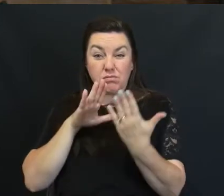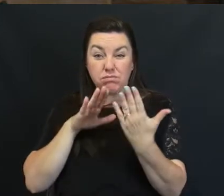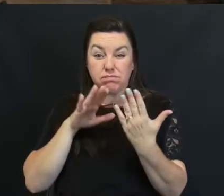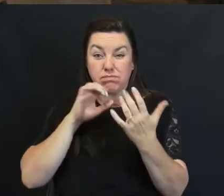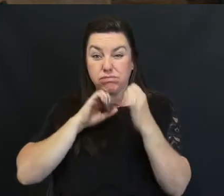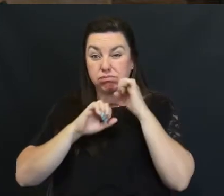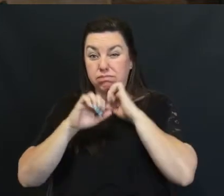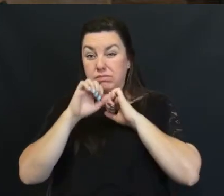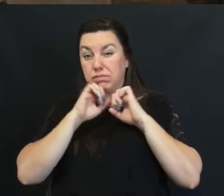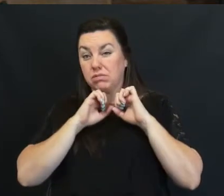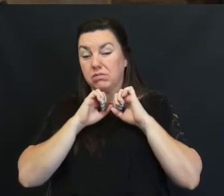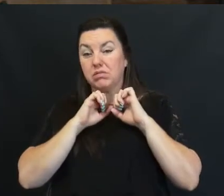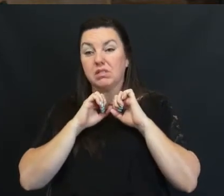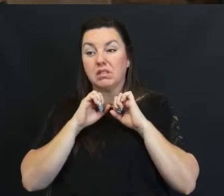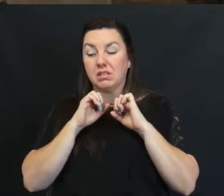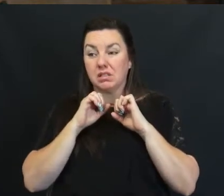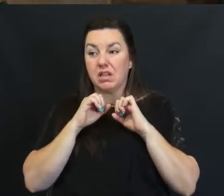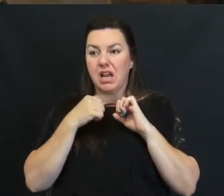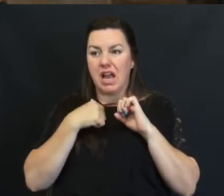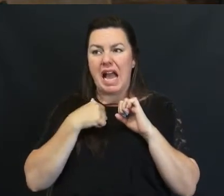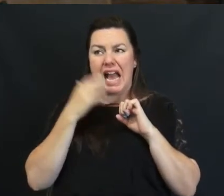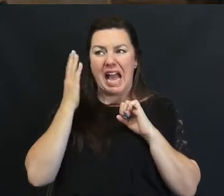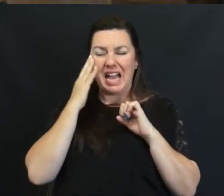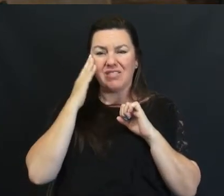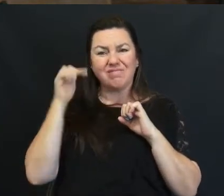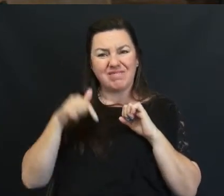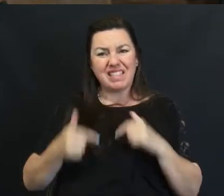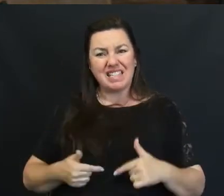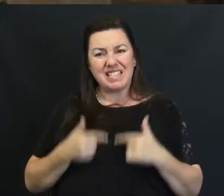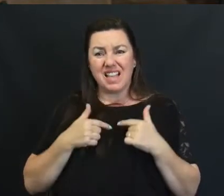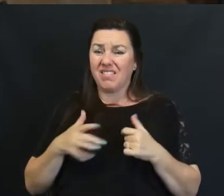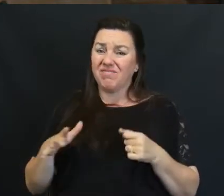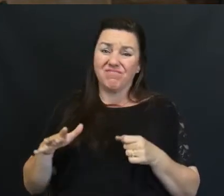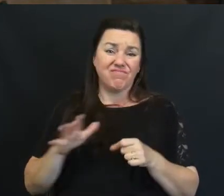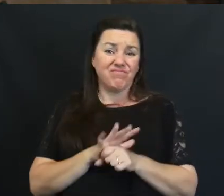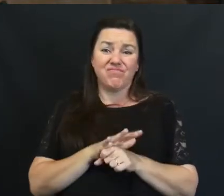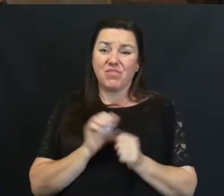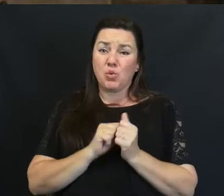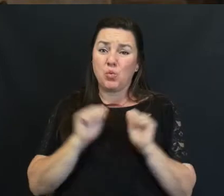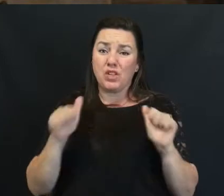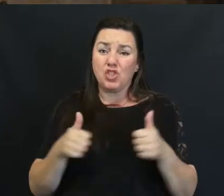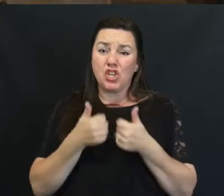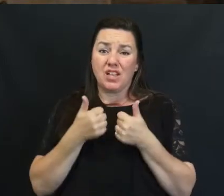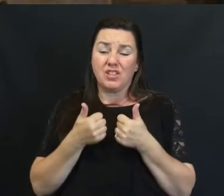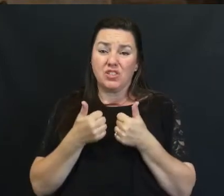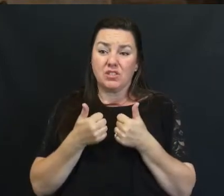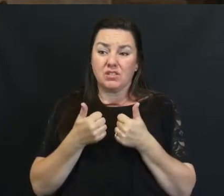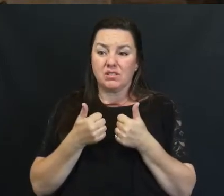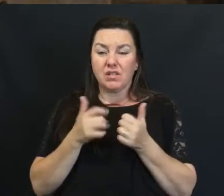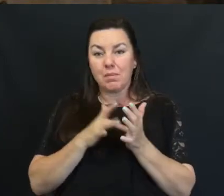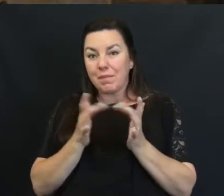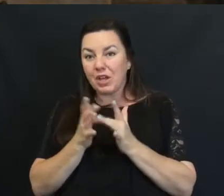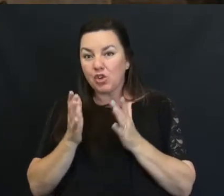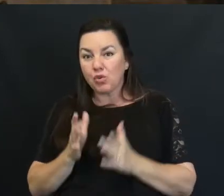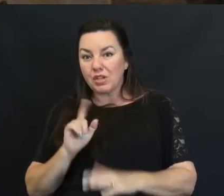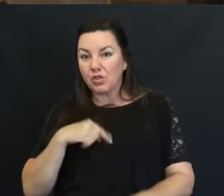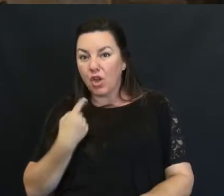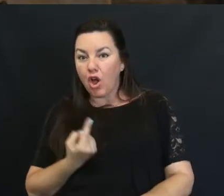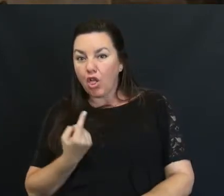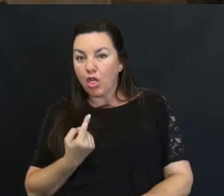I've come to Acknowledge that This life is Filled with challenges But as Christians We don't have to Journey through them Alone